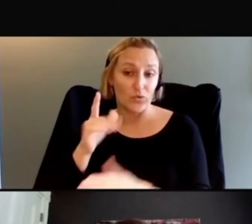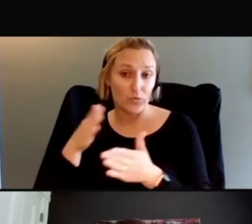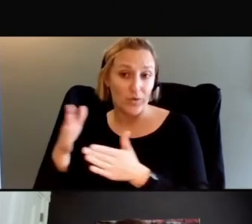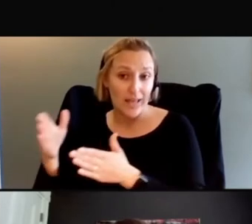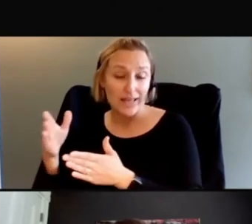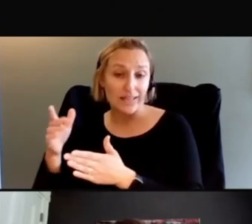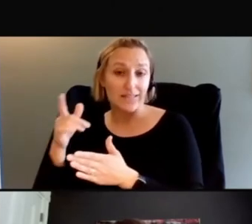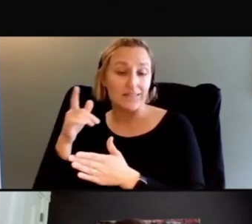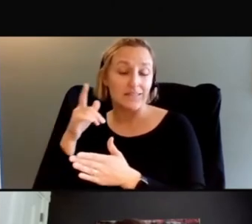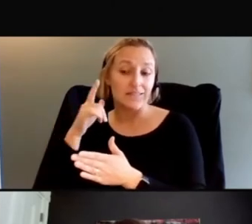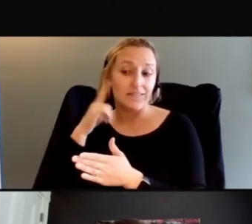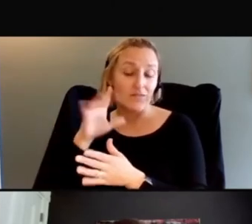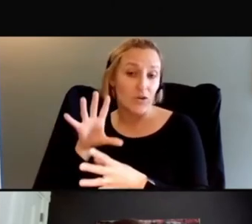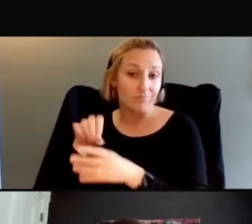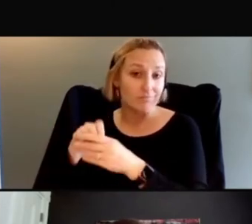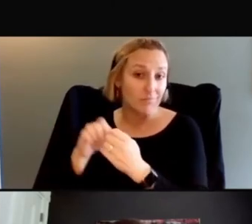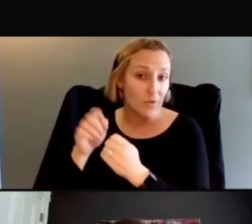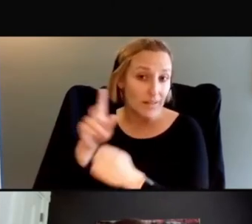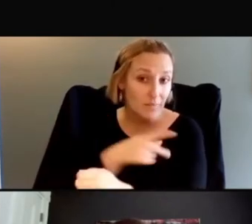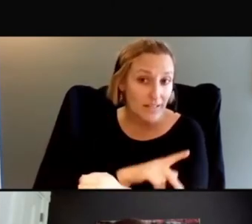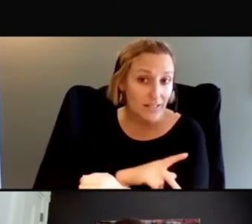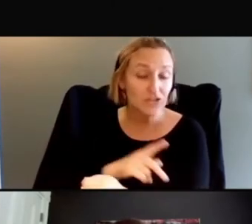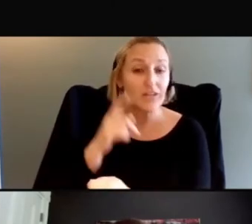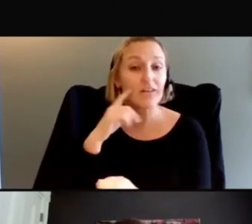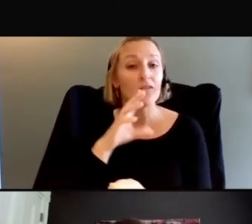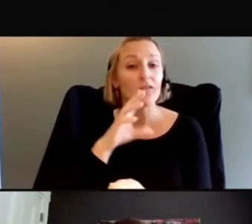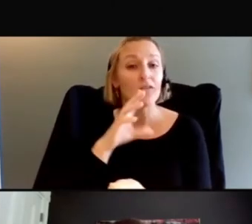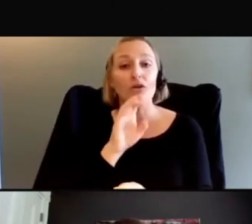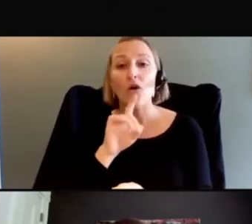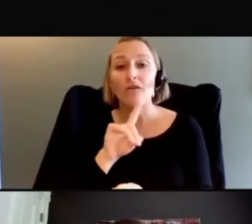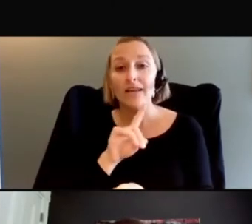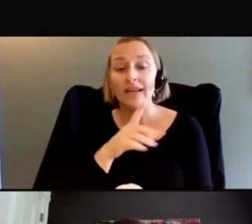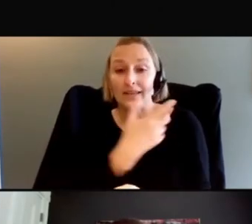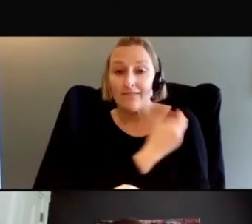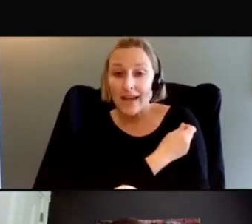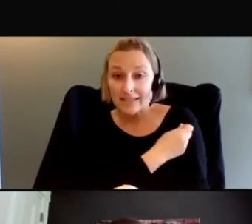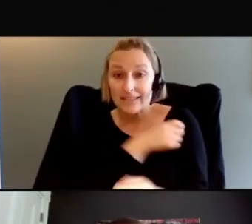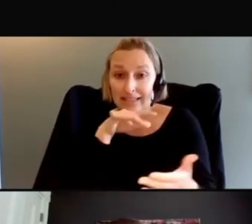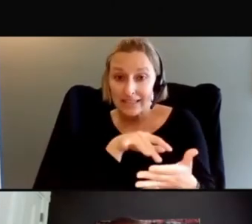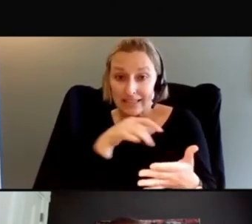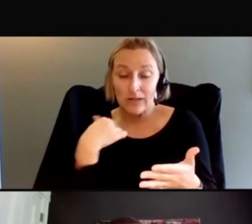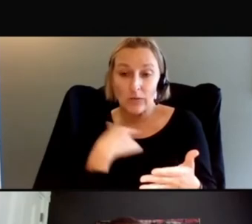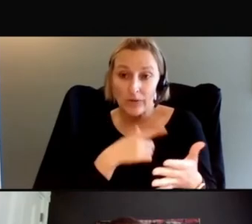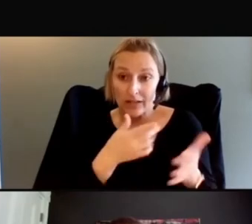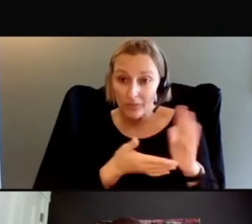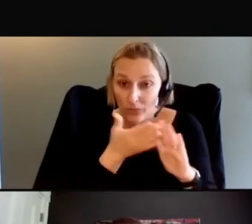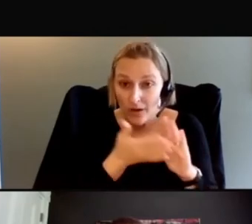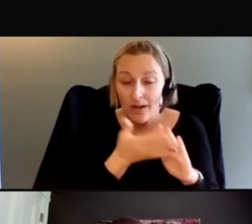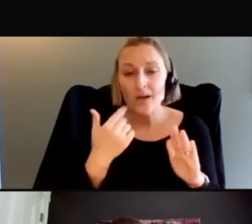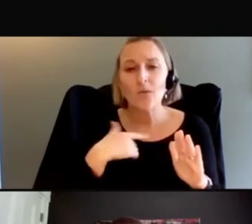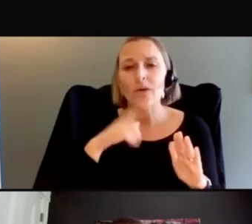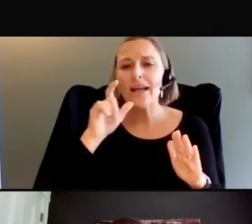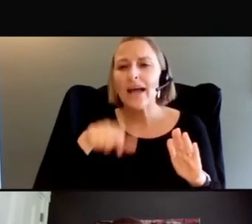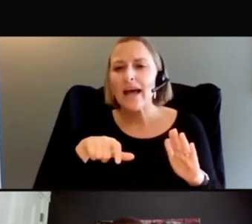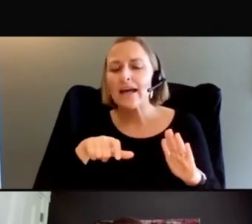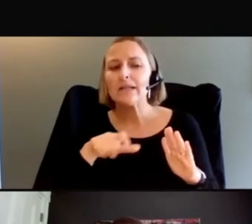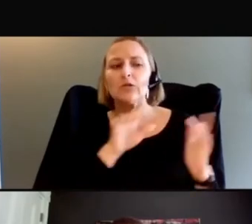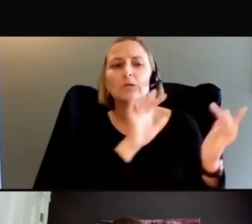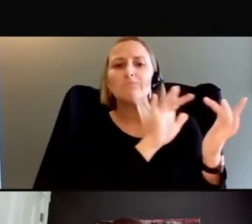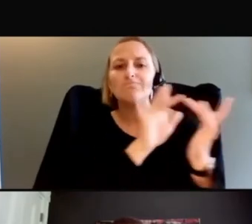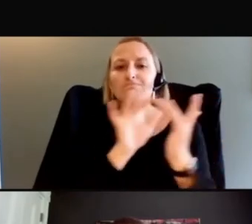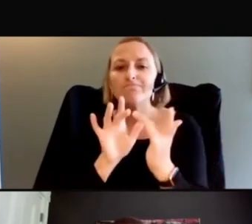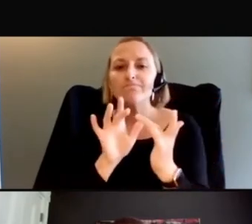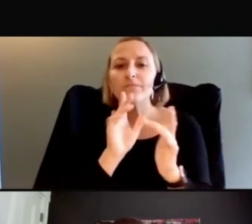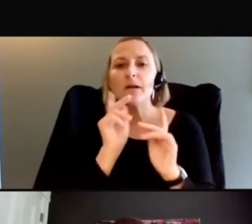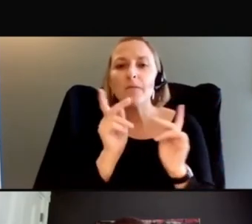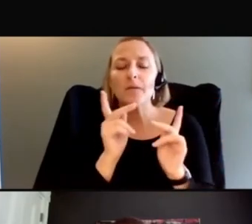clinical research. For the COVID vaccine studies that we were running, we found that we had to, when we had to reach volunteers outside